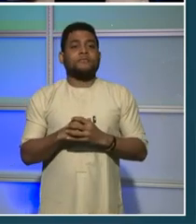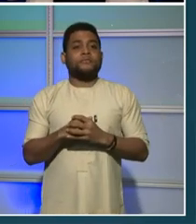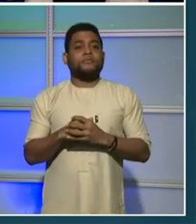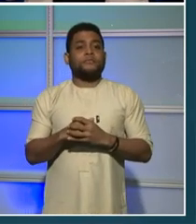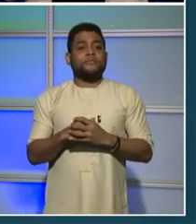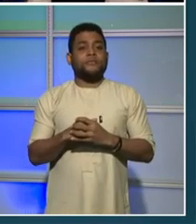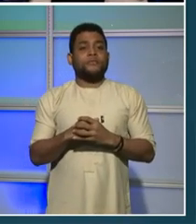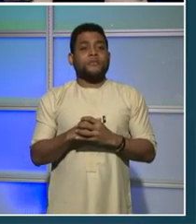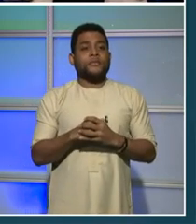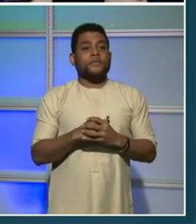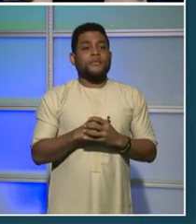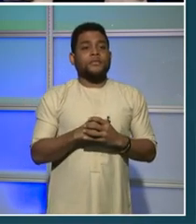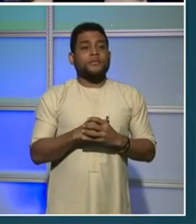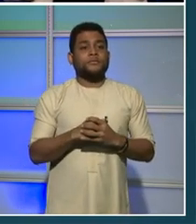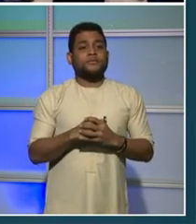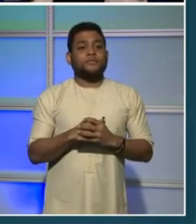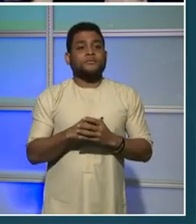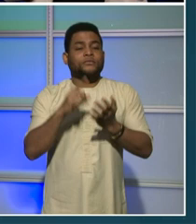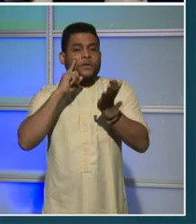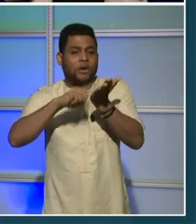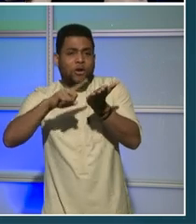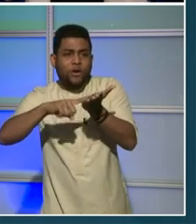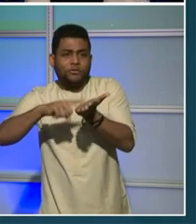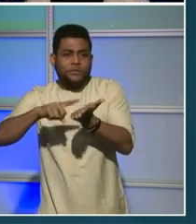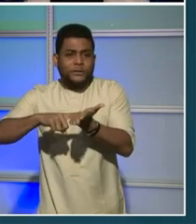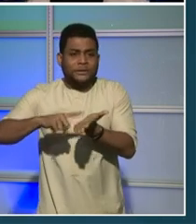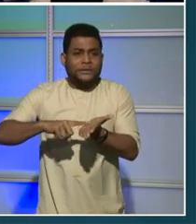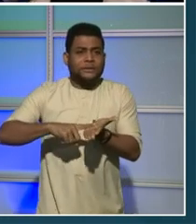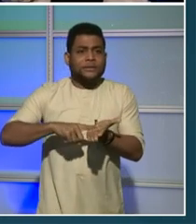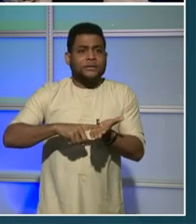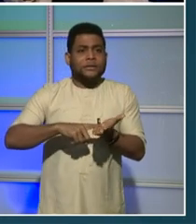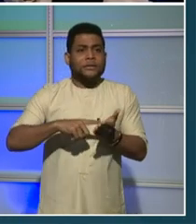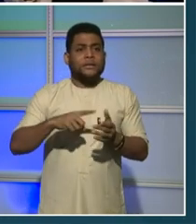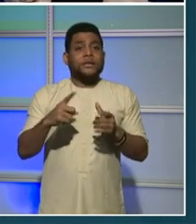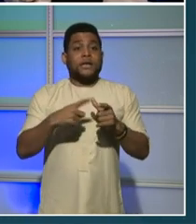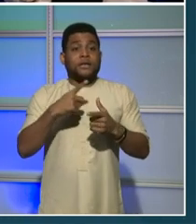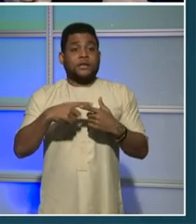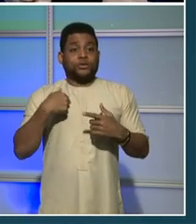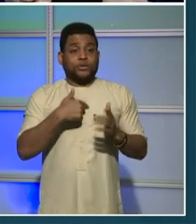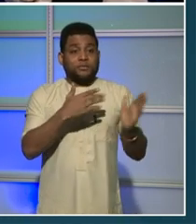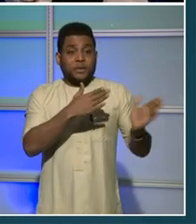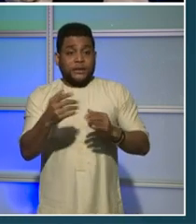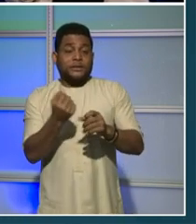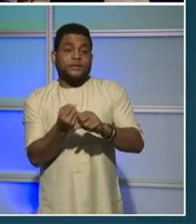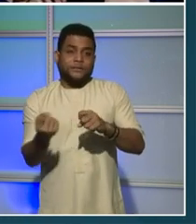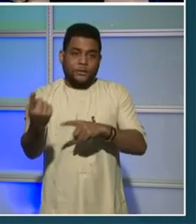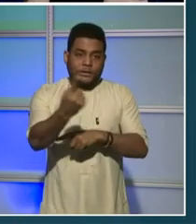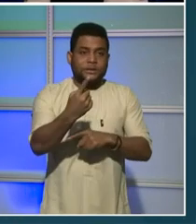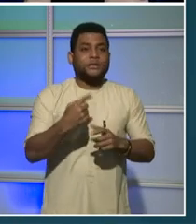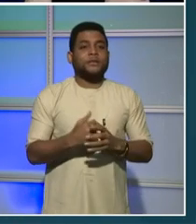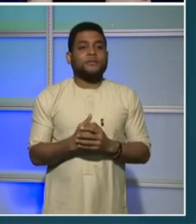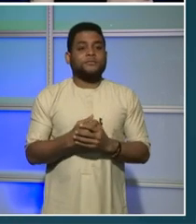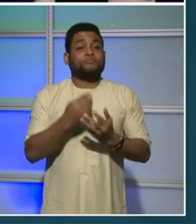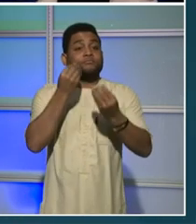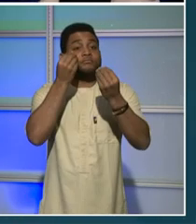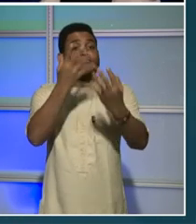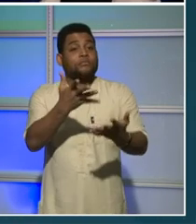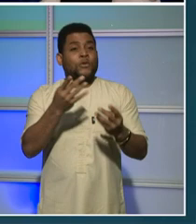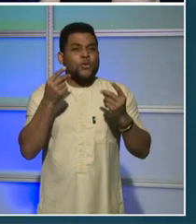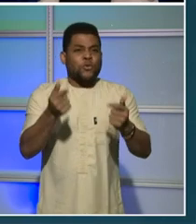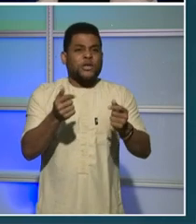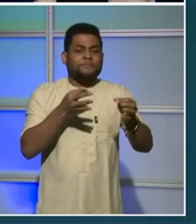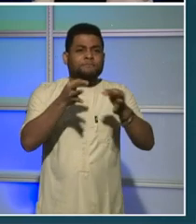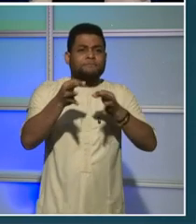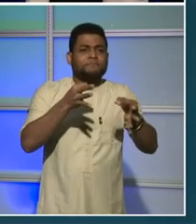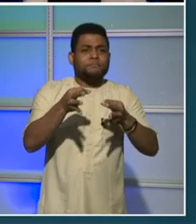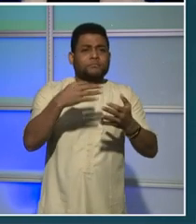aren't before we start planning for next year. Now, let me give you a quick budget 101. Our operating budget for